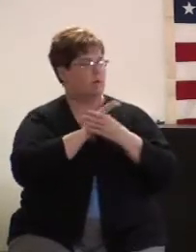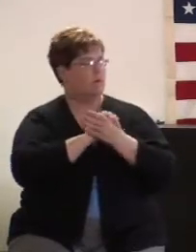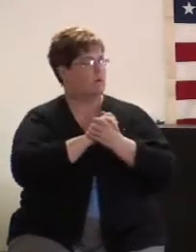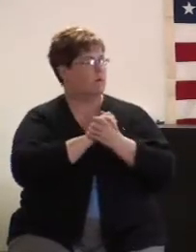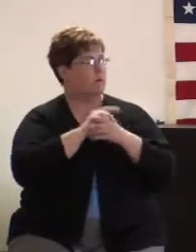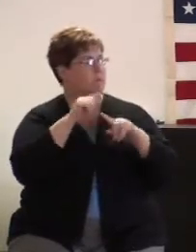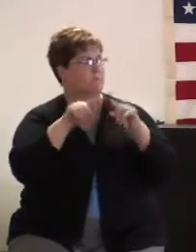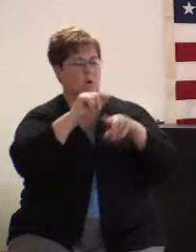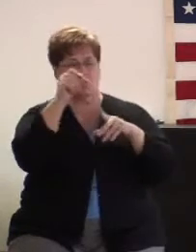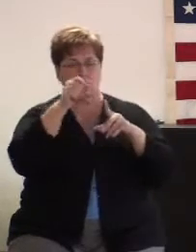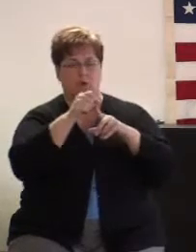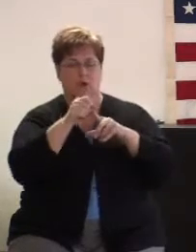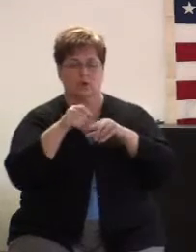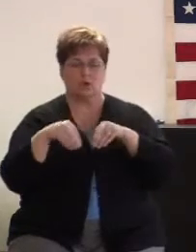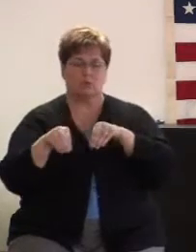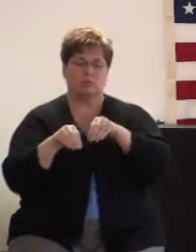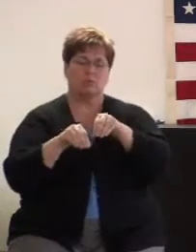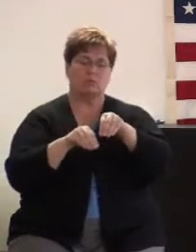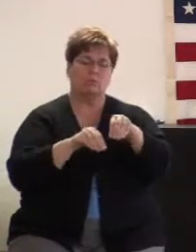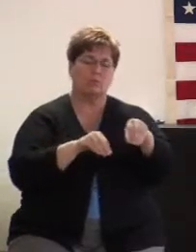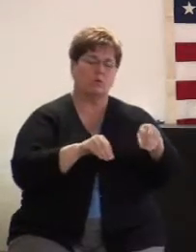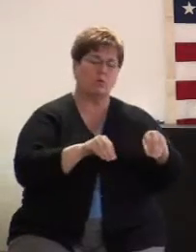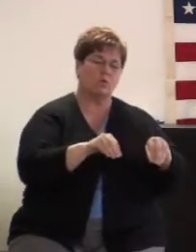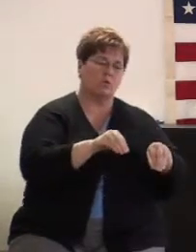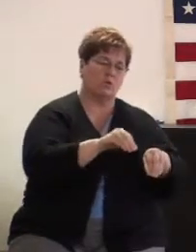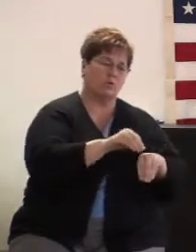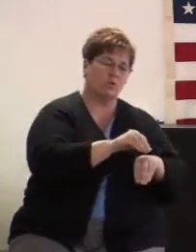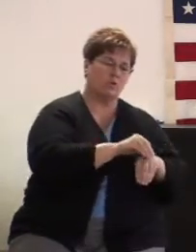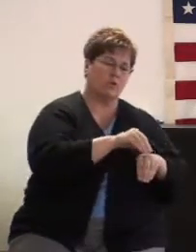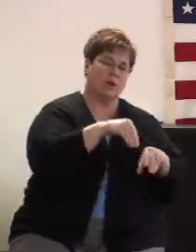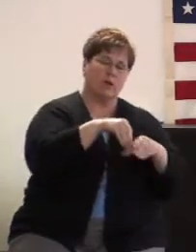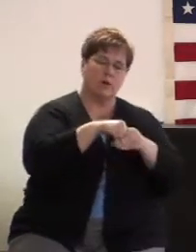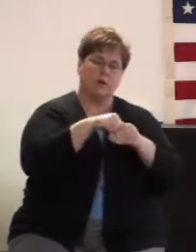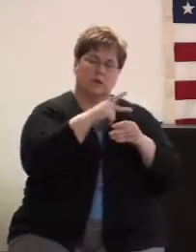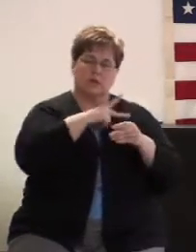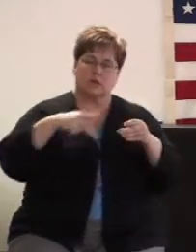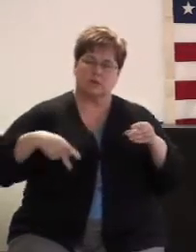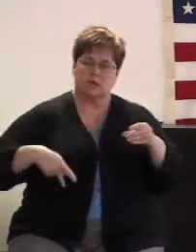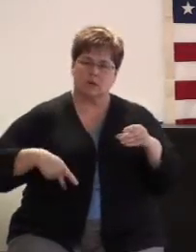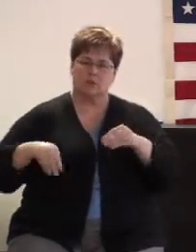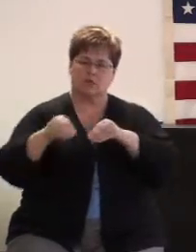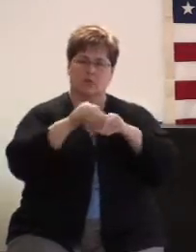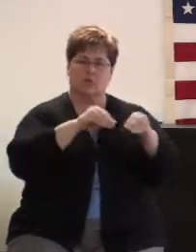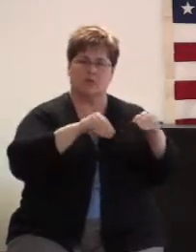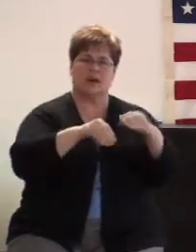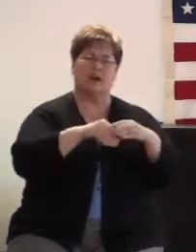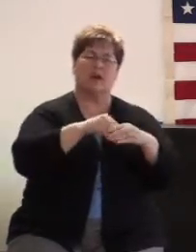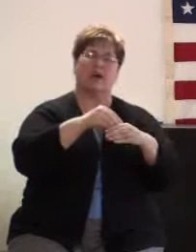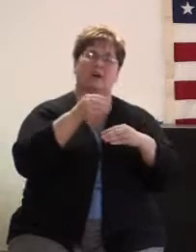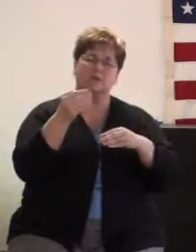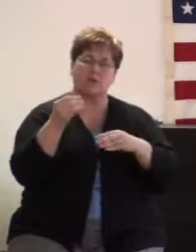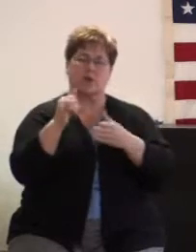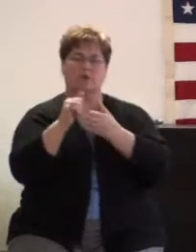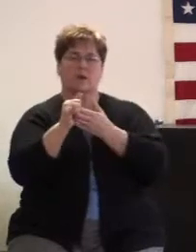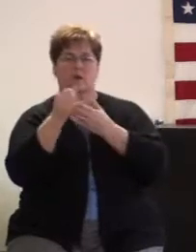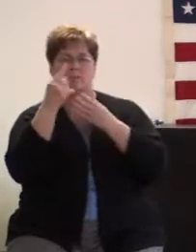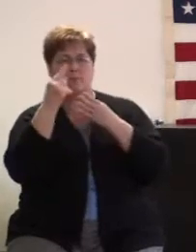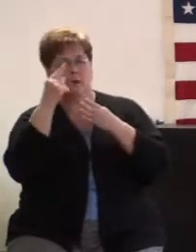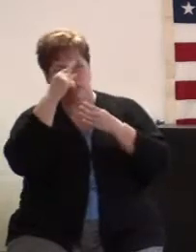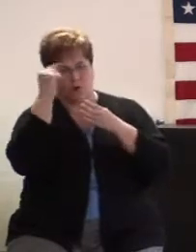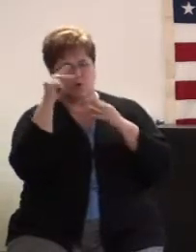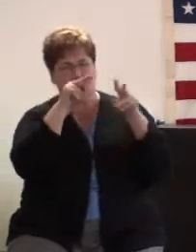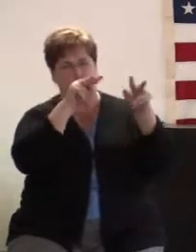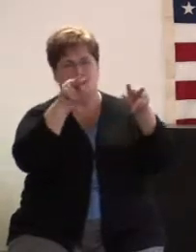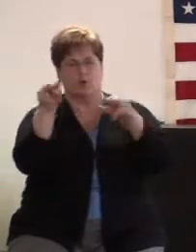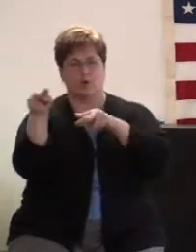But when you move in kingdom you move outside those because you look at the